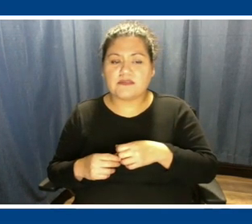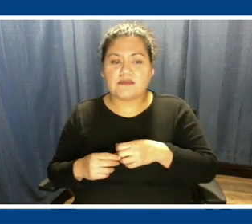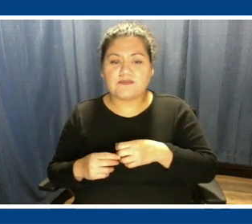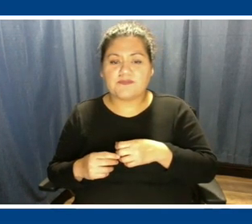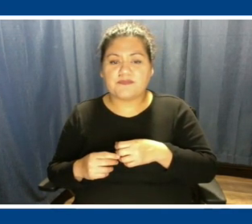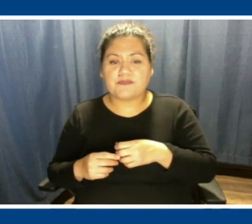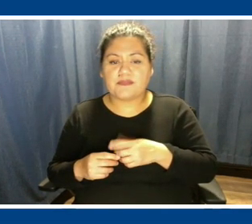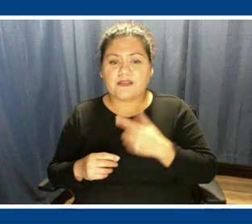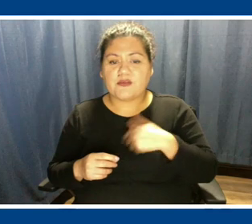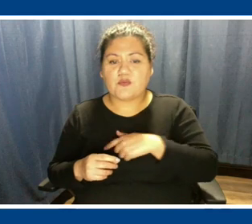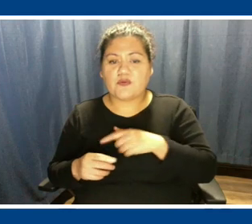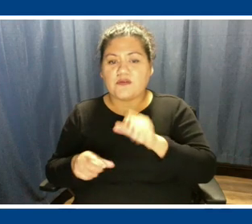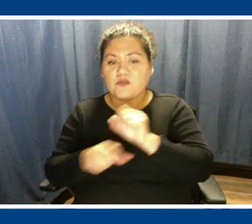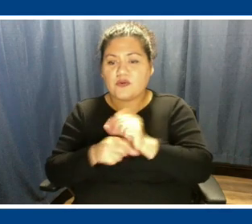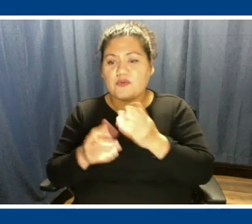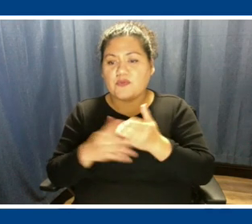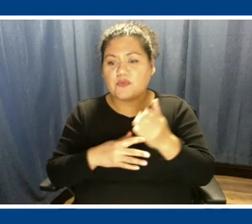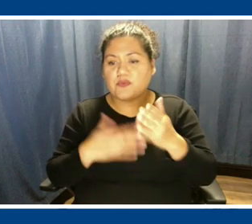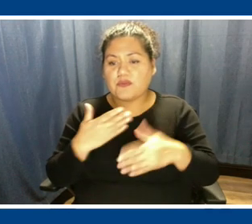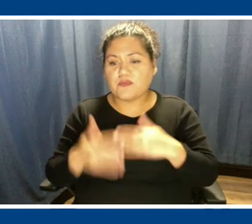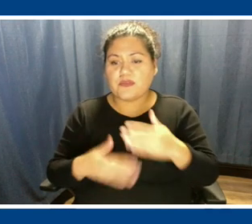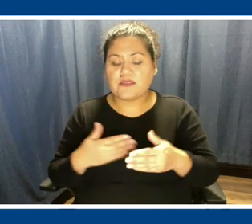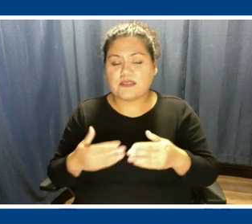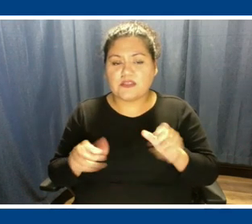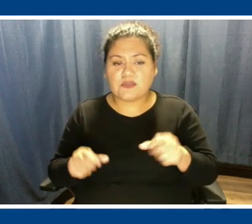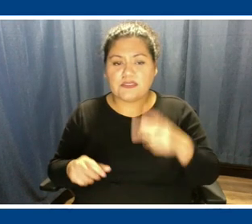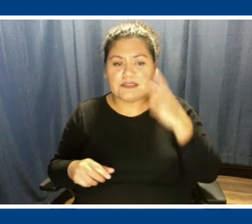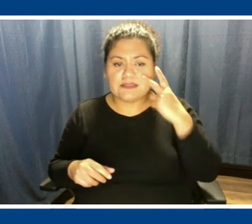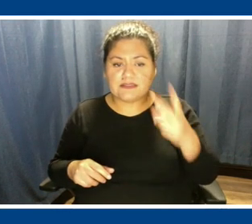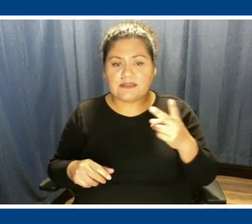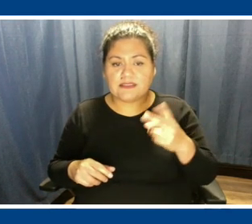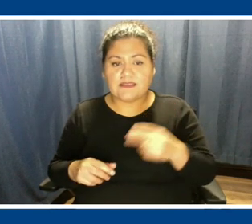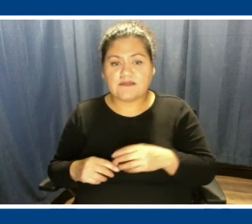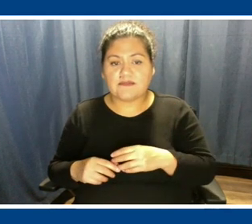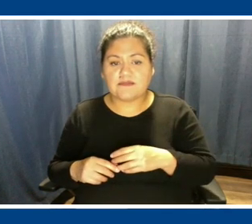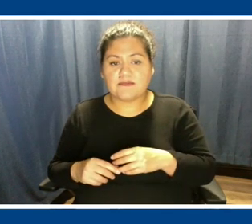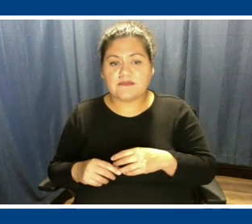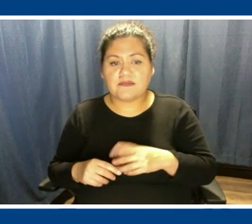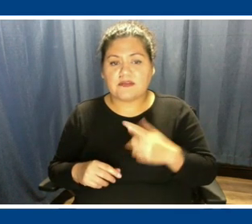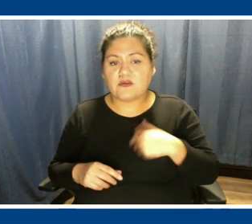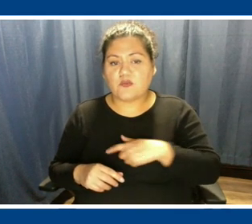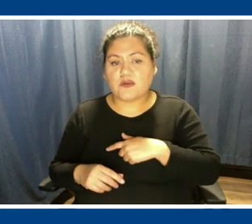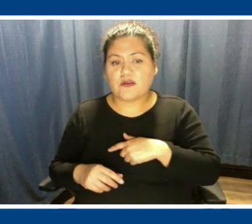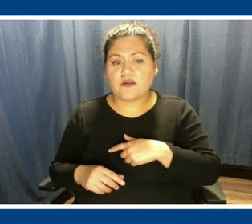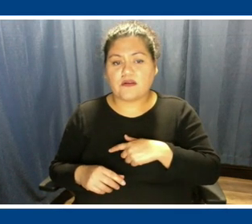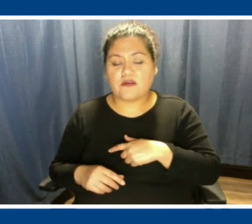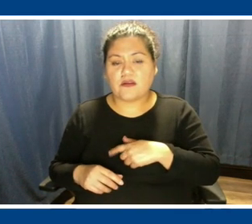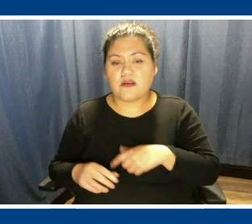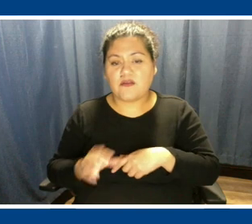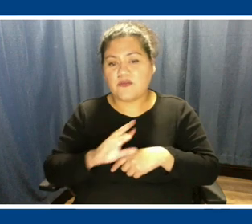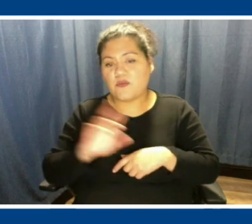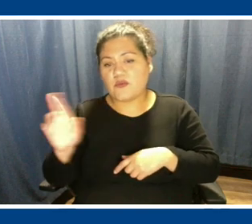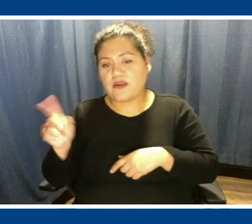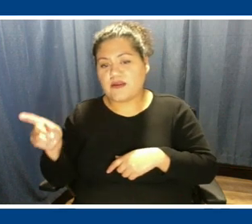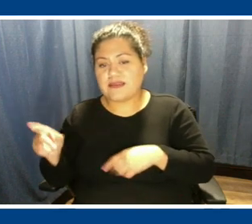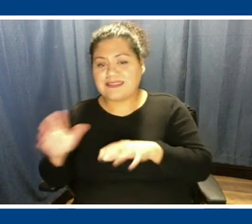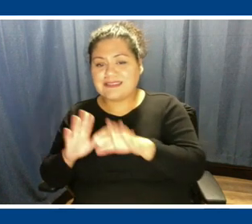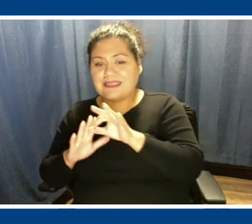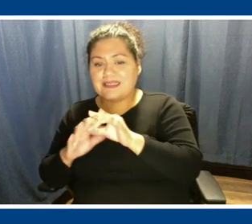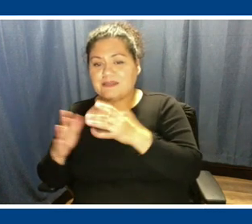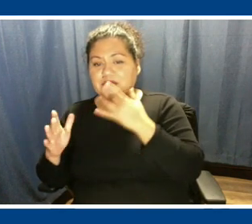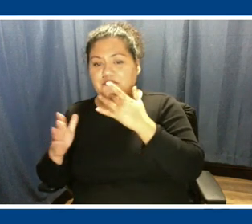We've worked through the process. In you can see it on the screen there. We're on the far right now. Select the preferred plan.